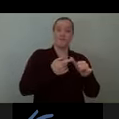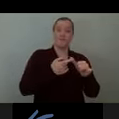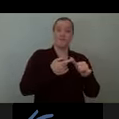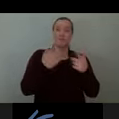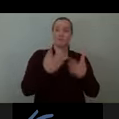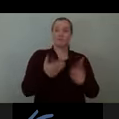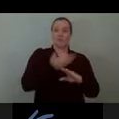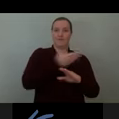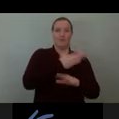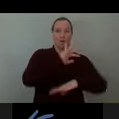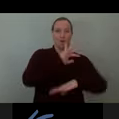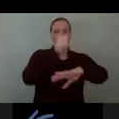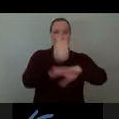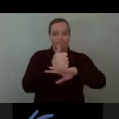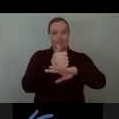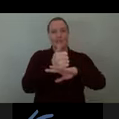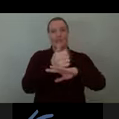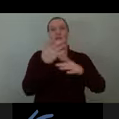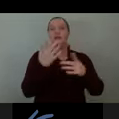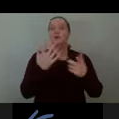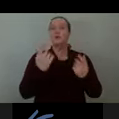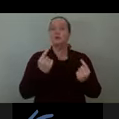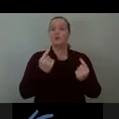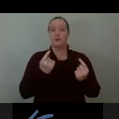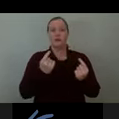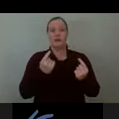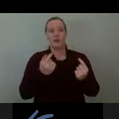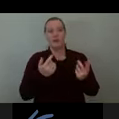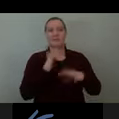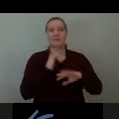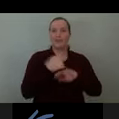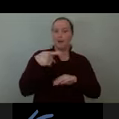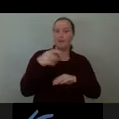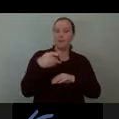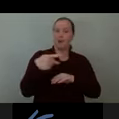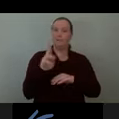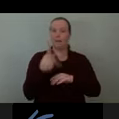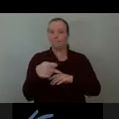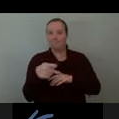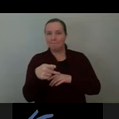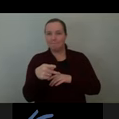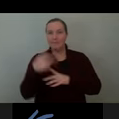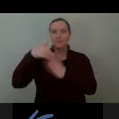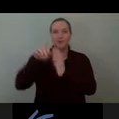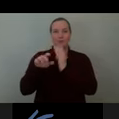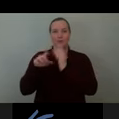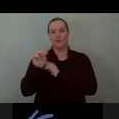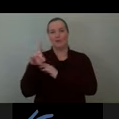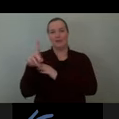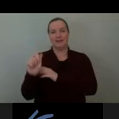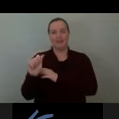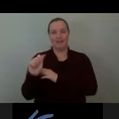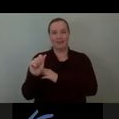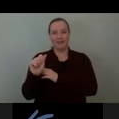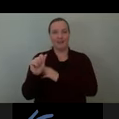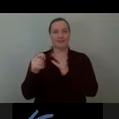installation there would be a pop-up installation and a social media campaign in collaboration with the bentway to tease